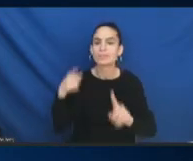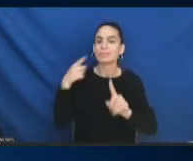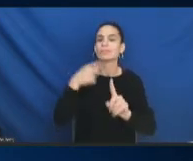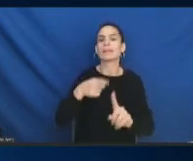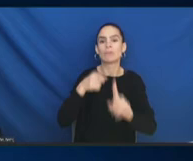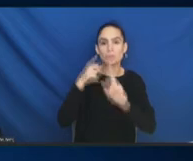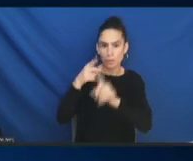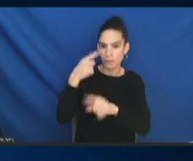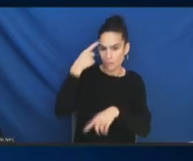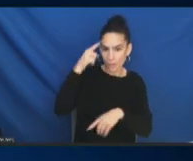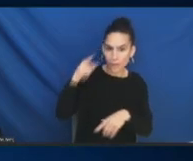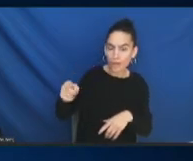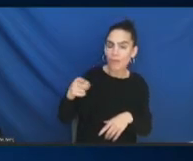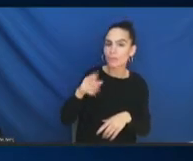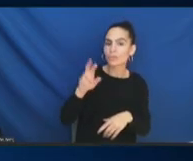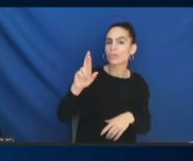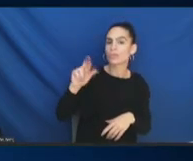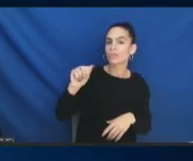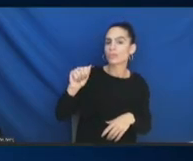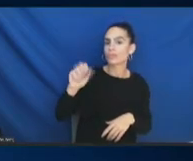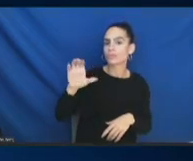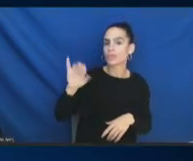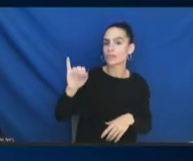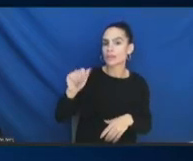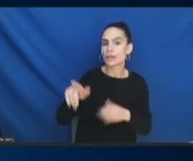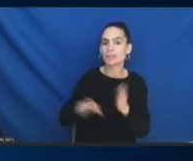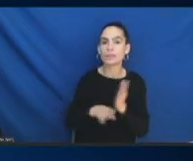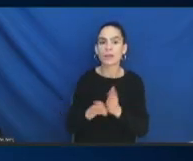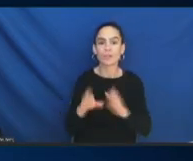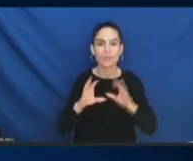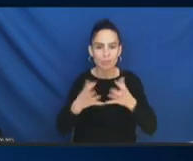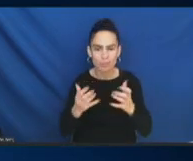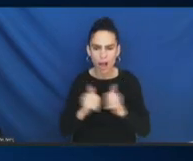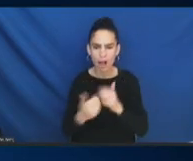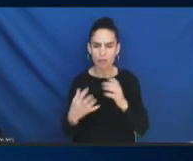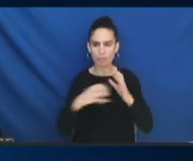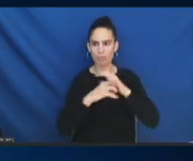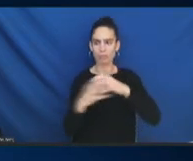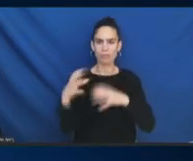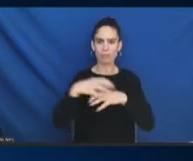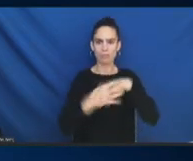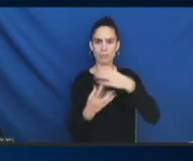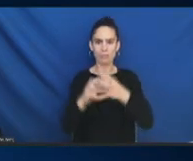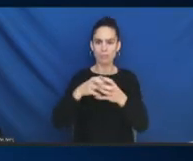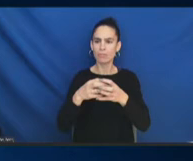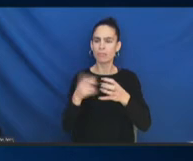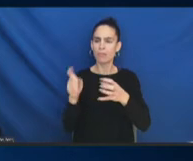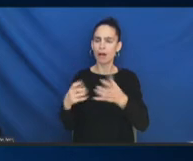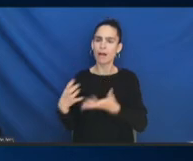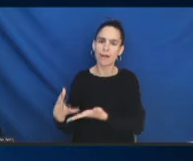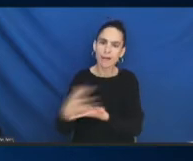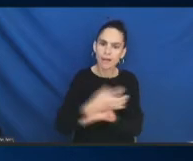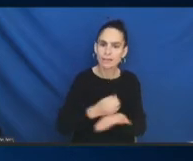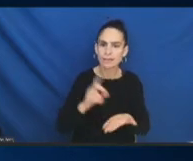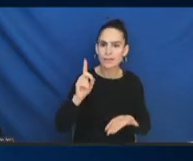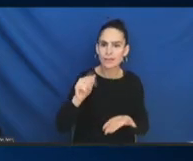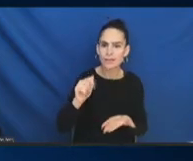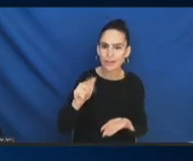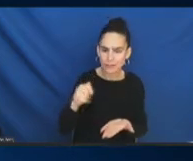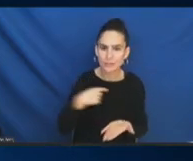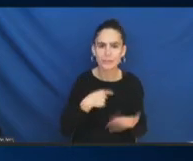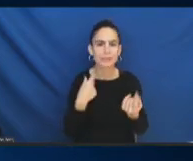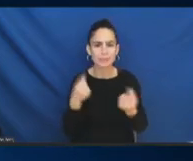minorities and how does the intersectionality of that, and are they collecting that, or do we have to find that ourselves some other way?